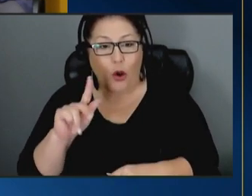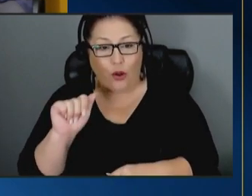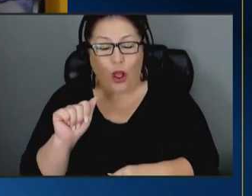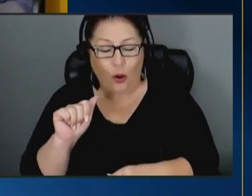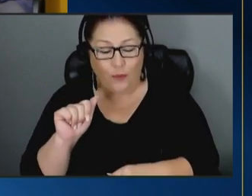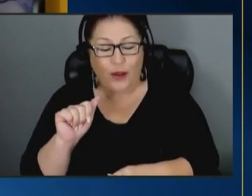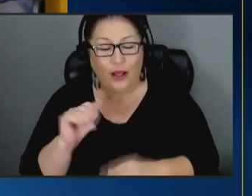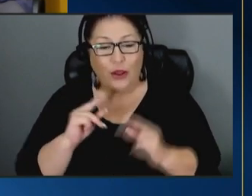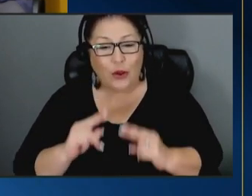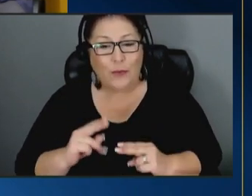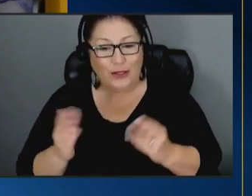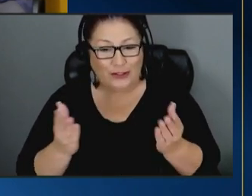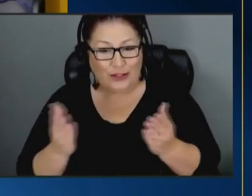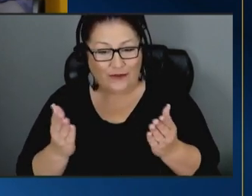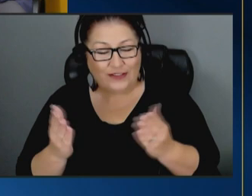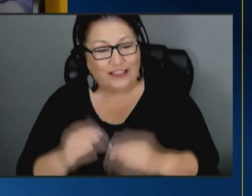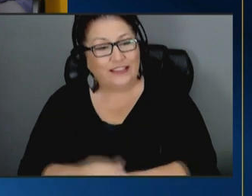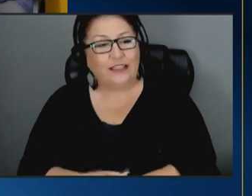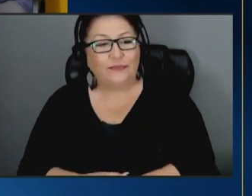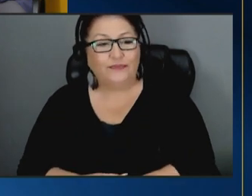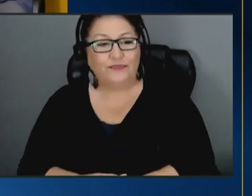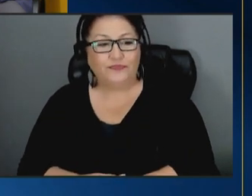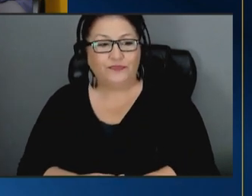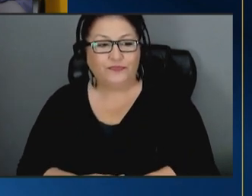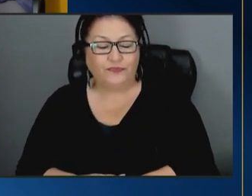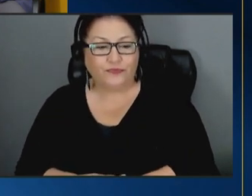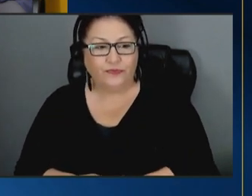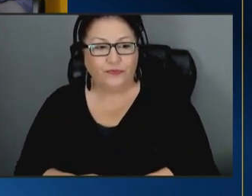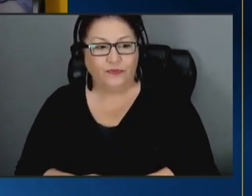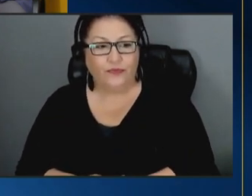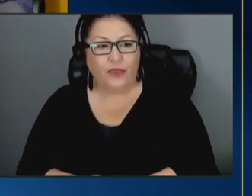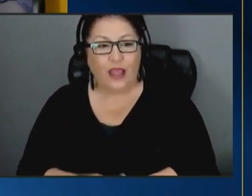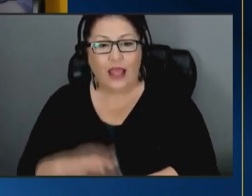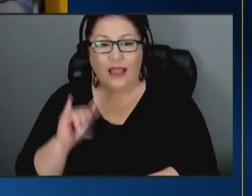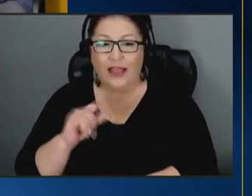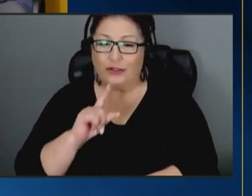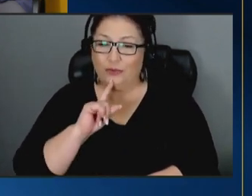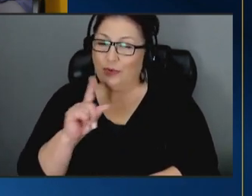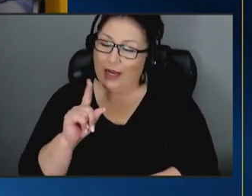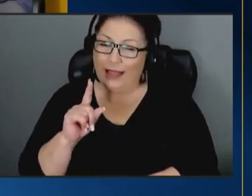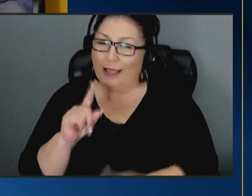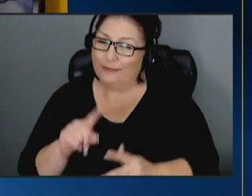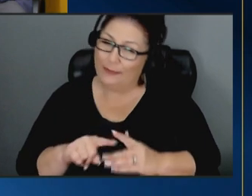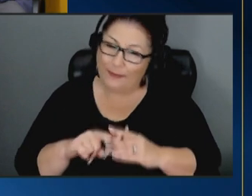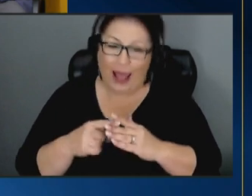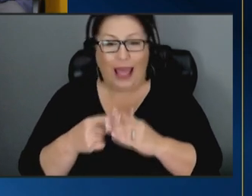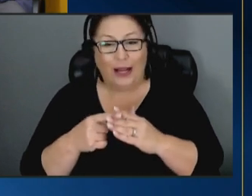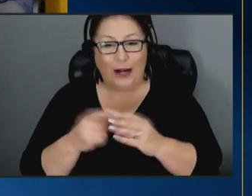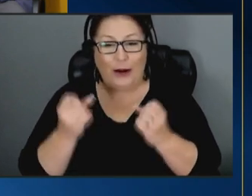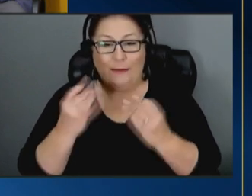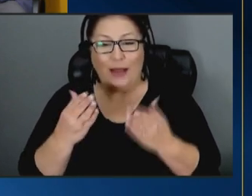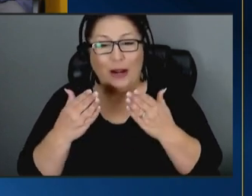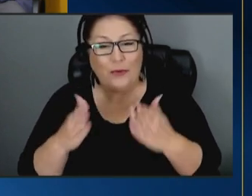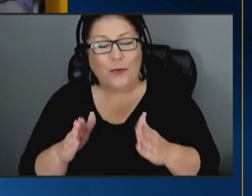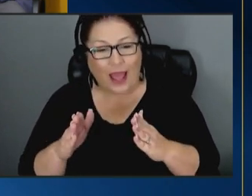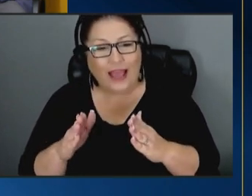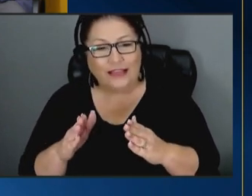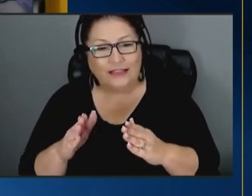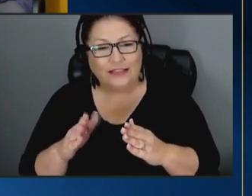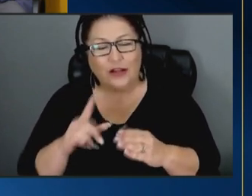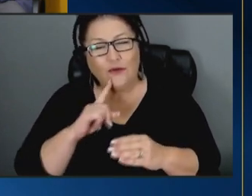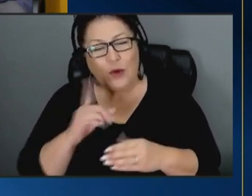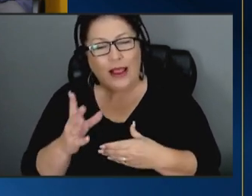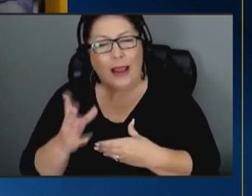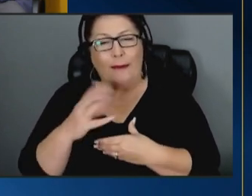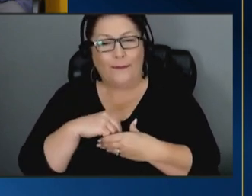um is a pioneer in many ways of really i think embodying some